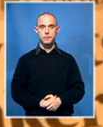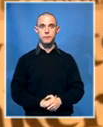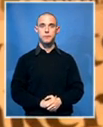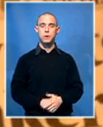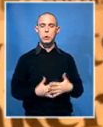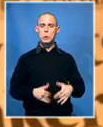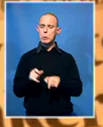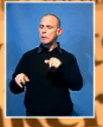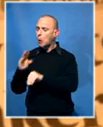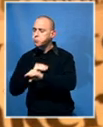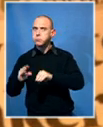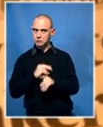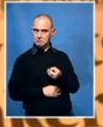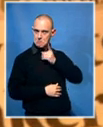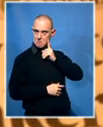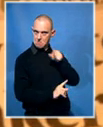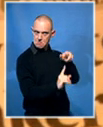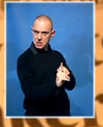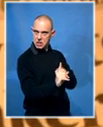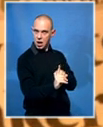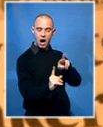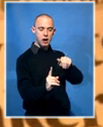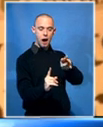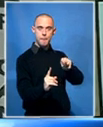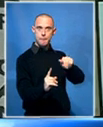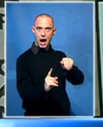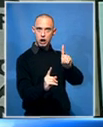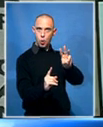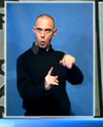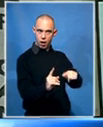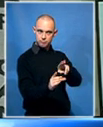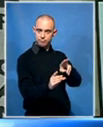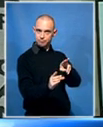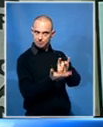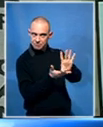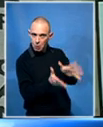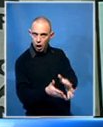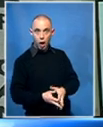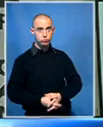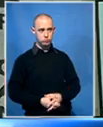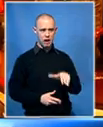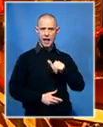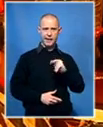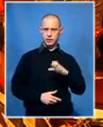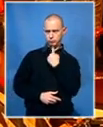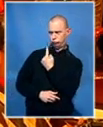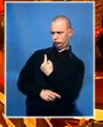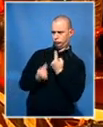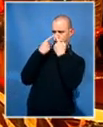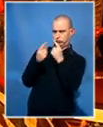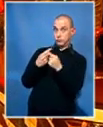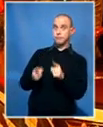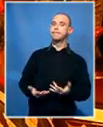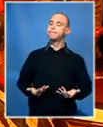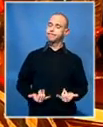Initially, reports surfaced of Ramadwa's departure. The ANC at the time denied this. Now the party says the Speaker